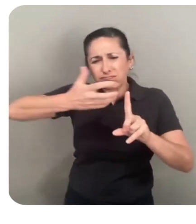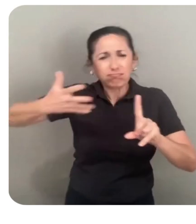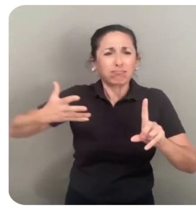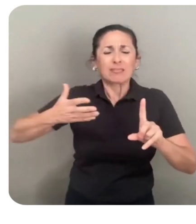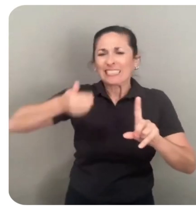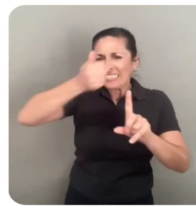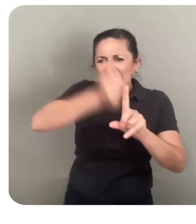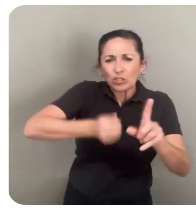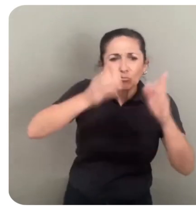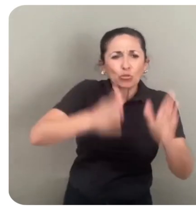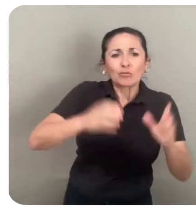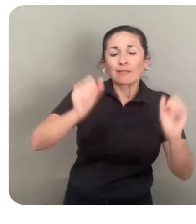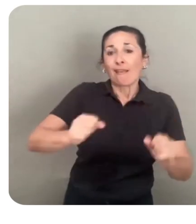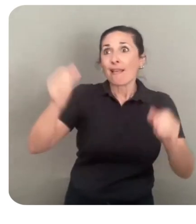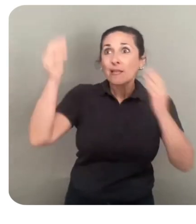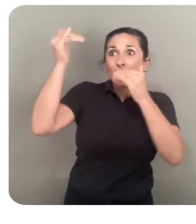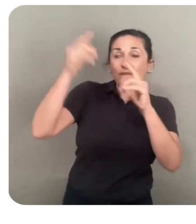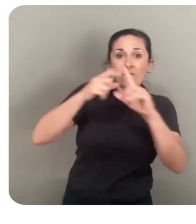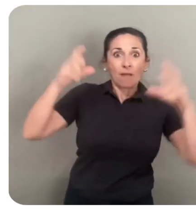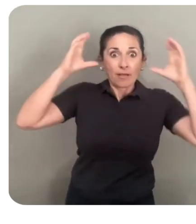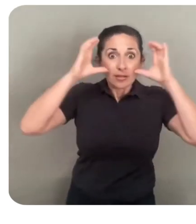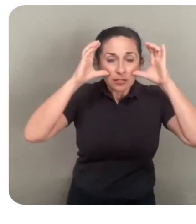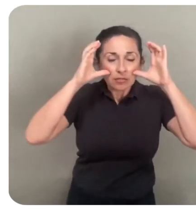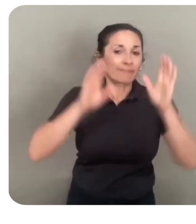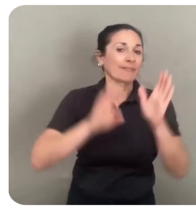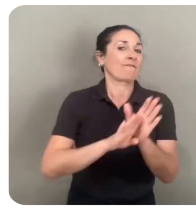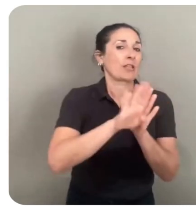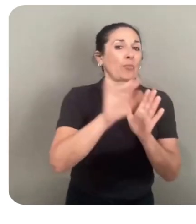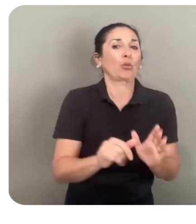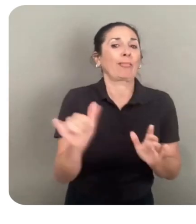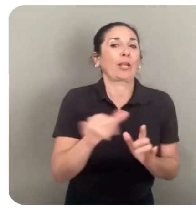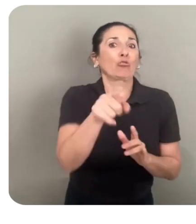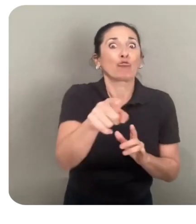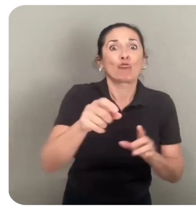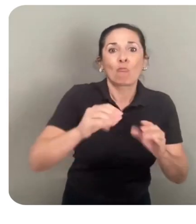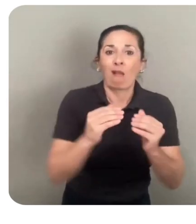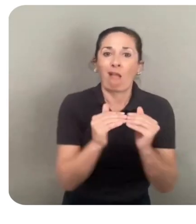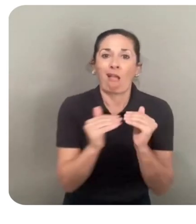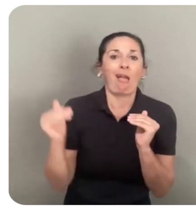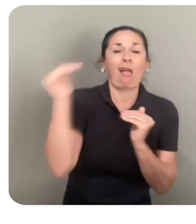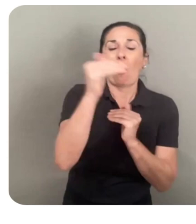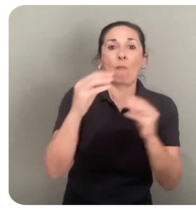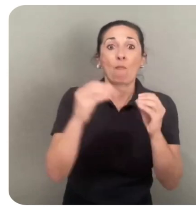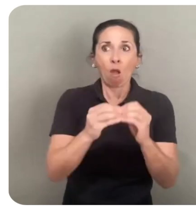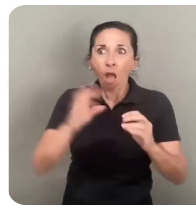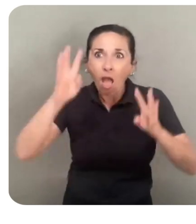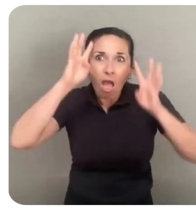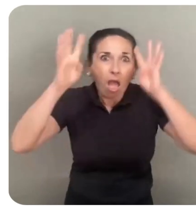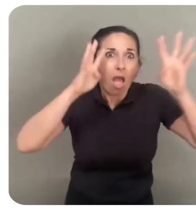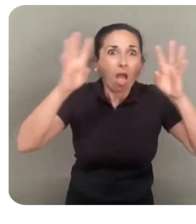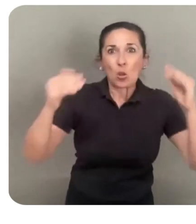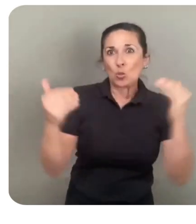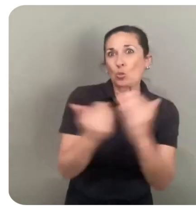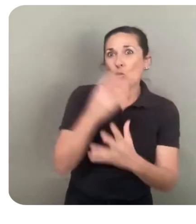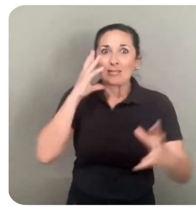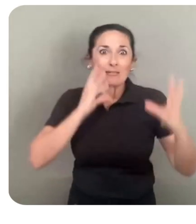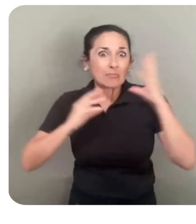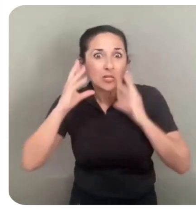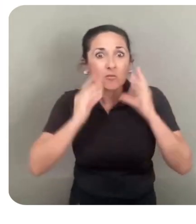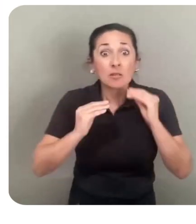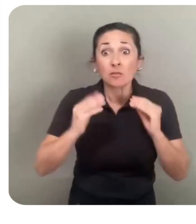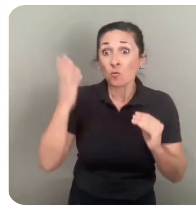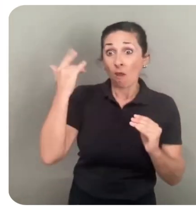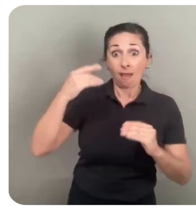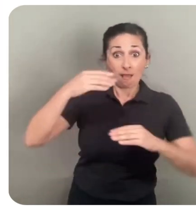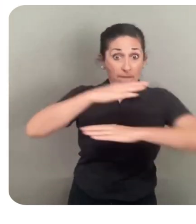headset. And developers like you will only take it further. You can innovate and create new experiences because the